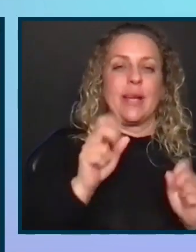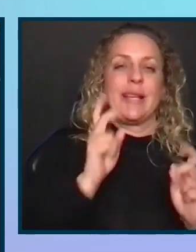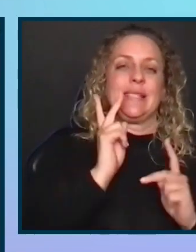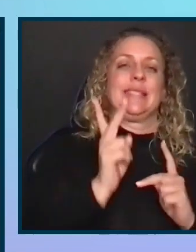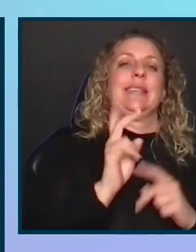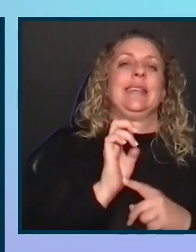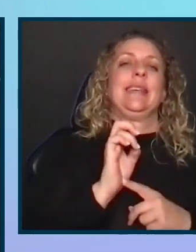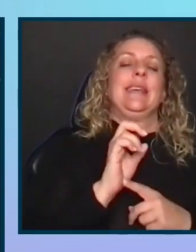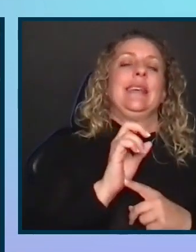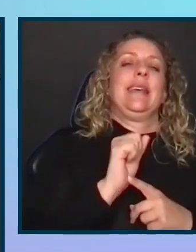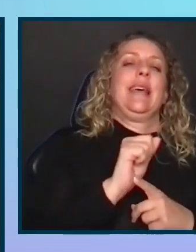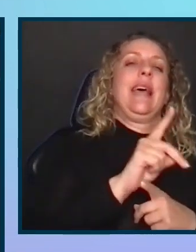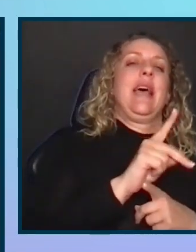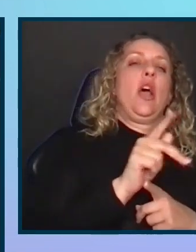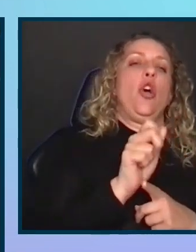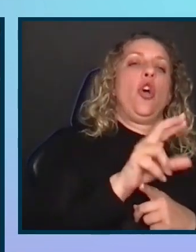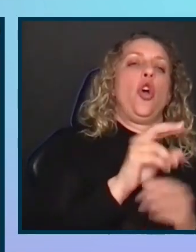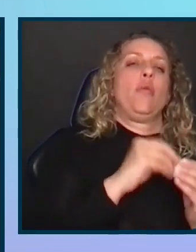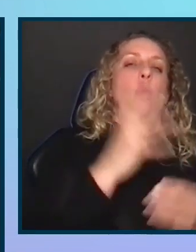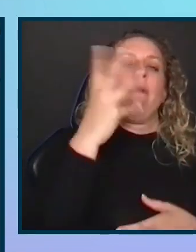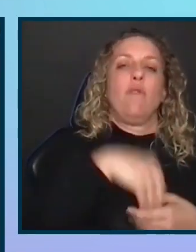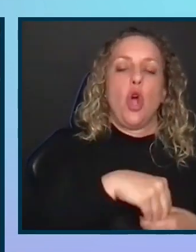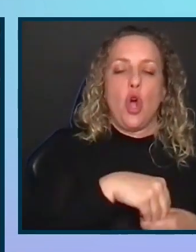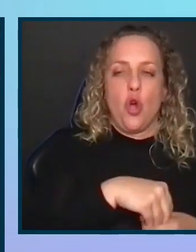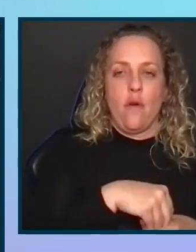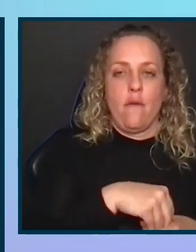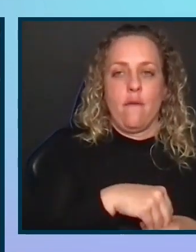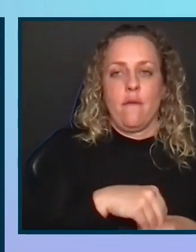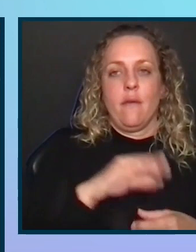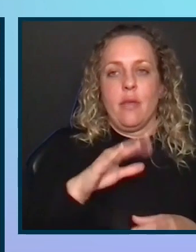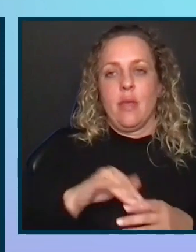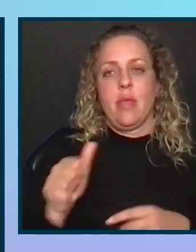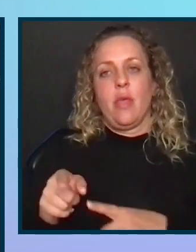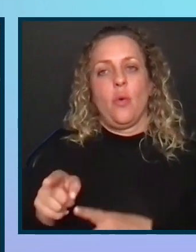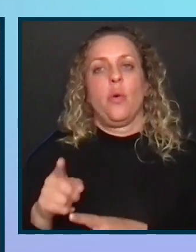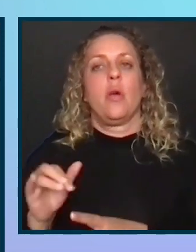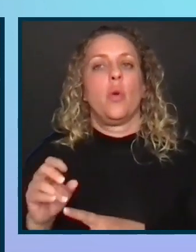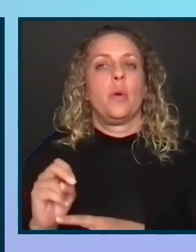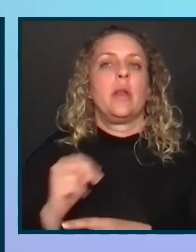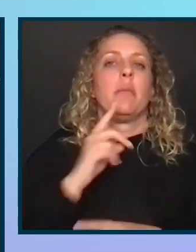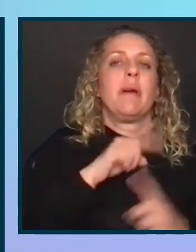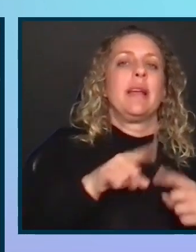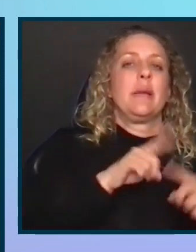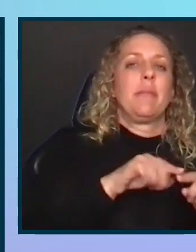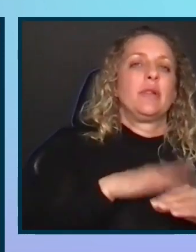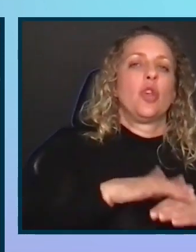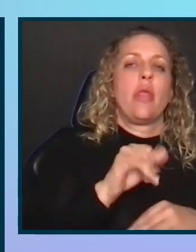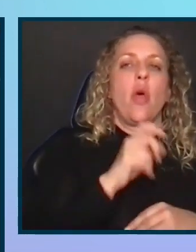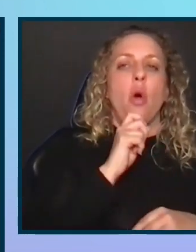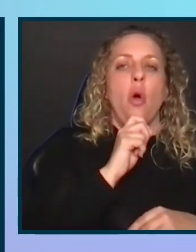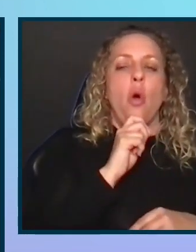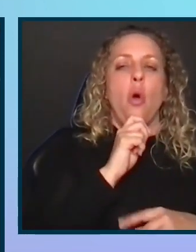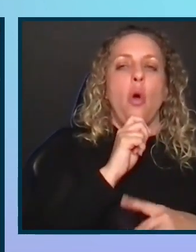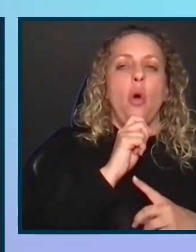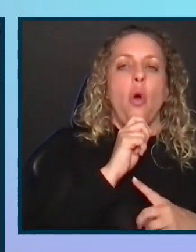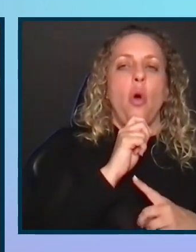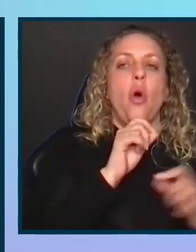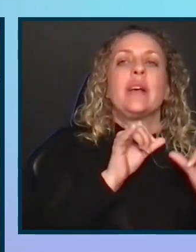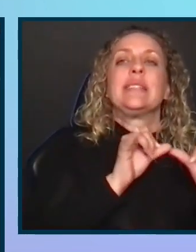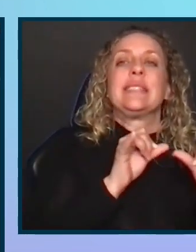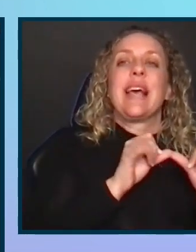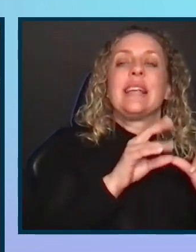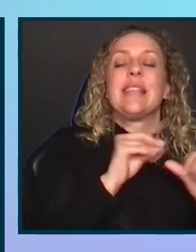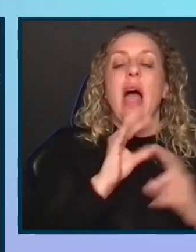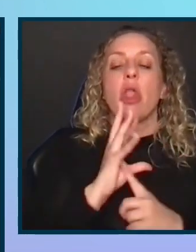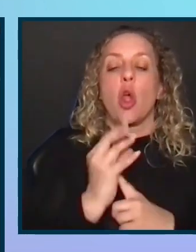ADCAR is a little bit more involved than Lewin, and it really depends on the size and the